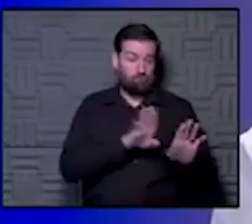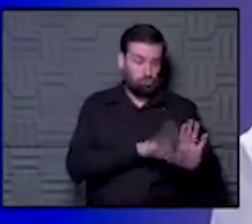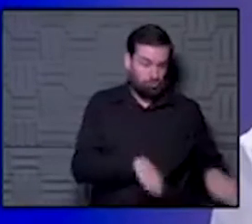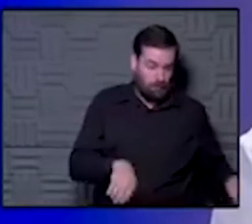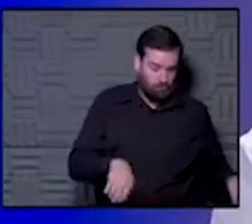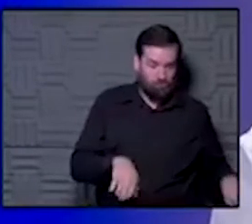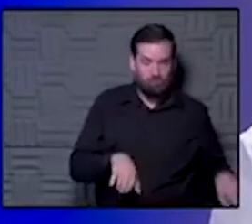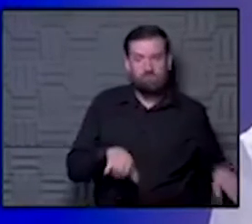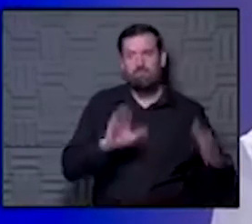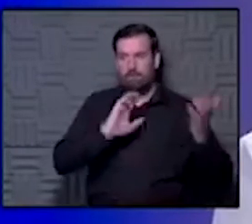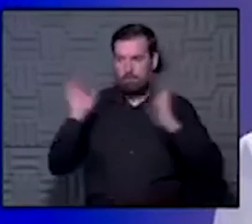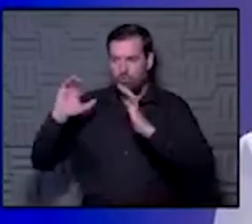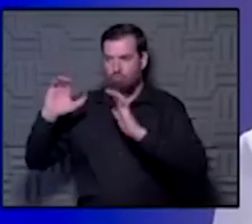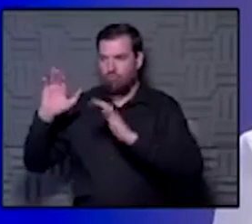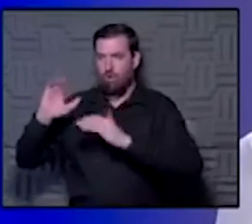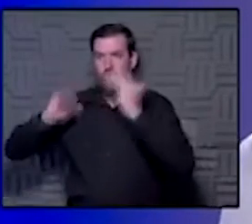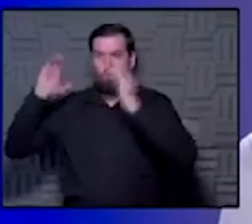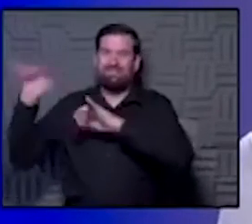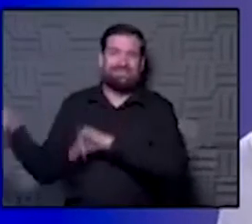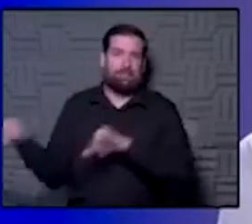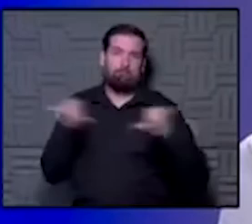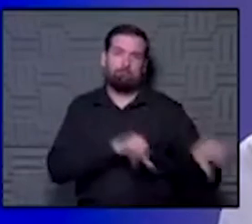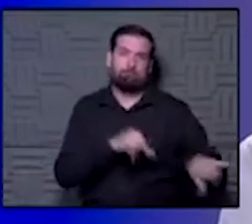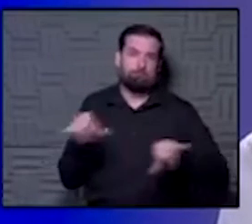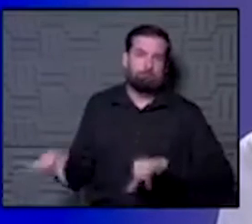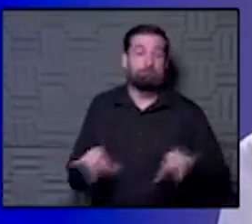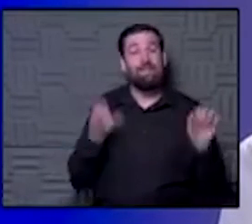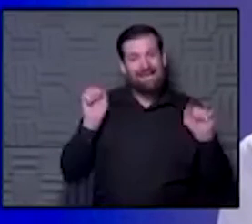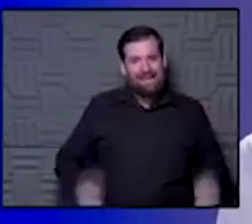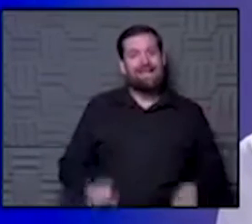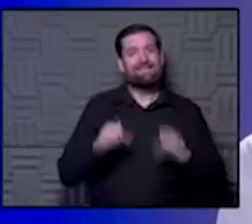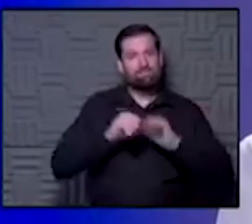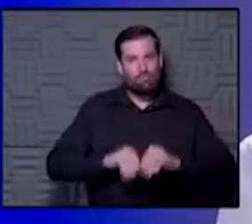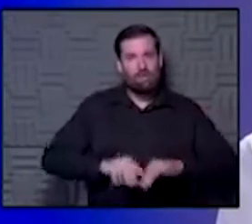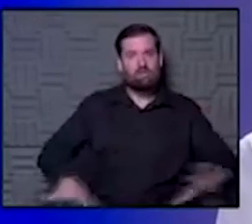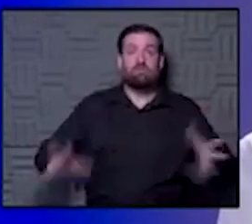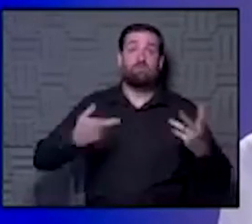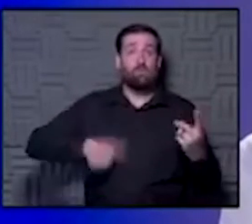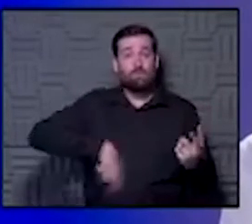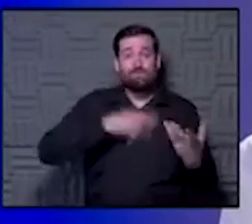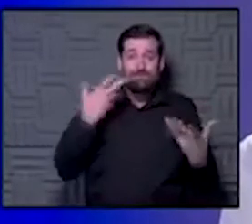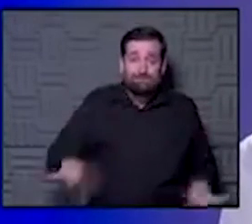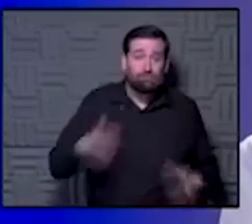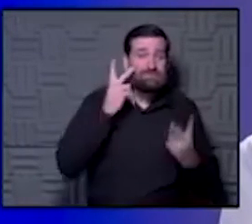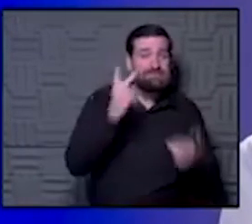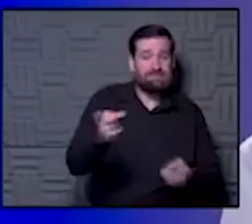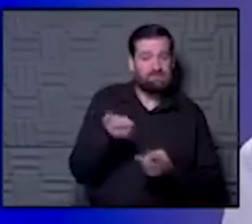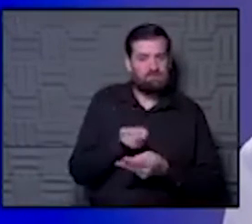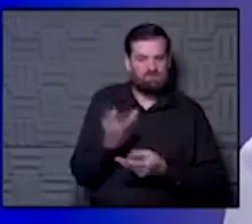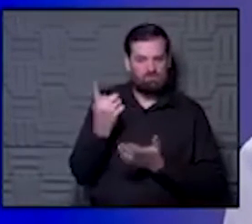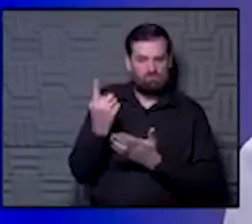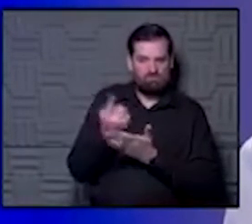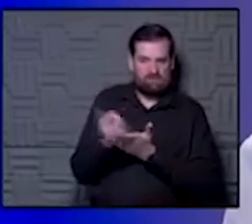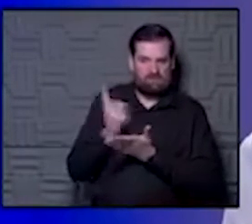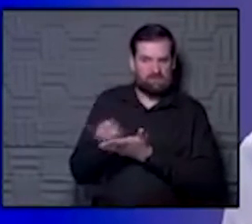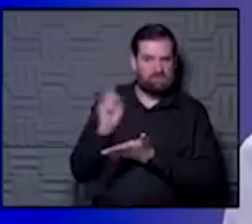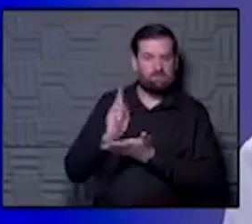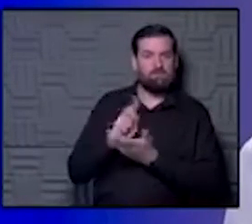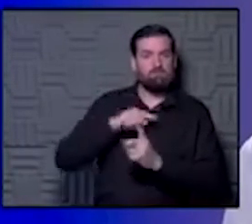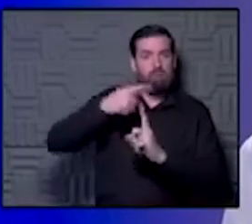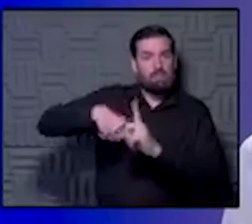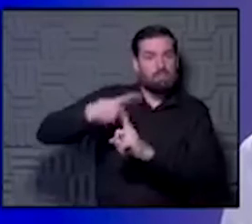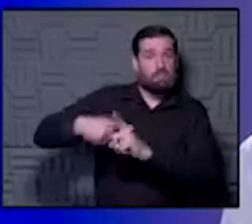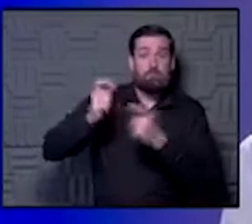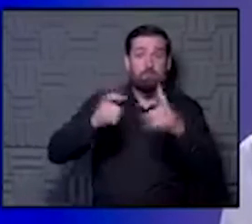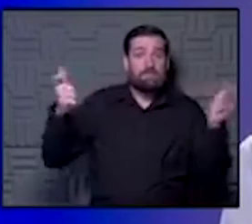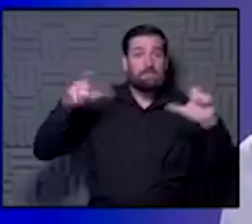compared to an adult, so similar. We know they can spread it. We've seen, and we've seen the last few weeks or last month, the largest people,